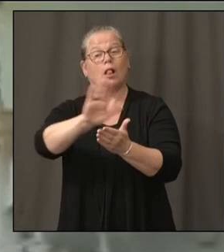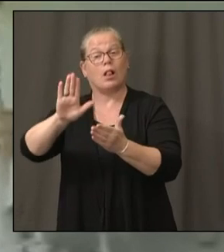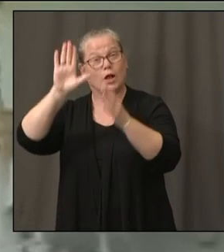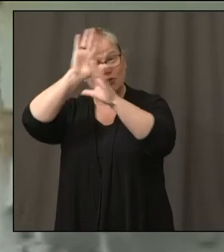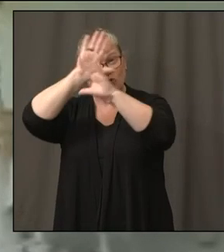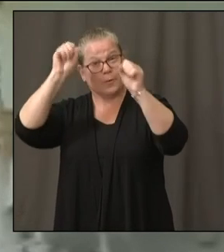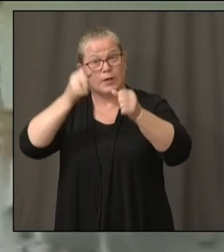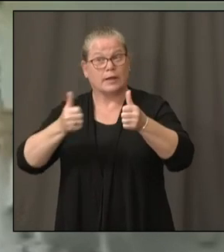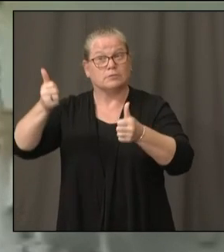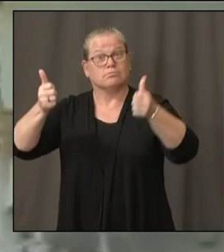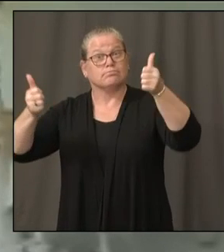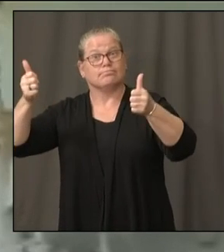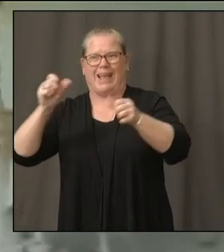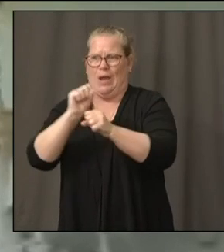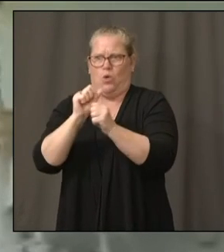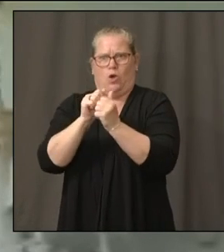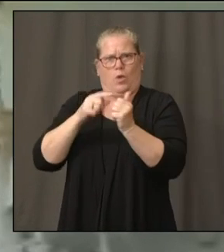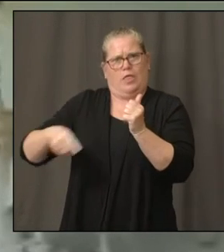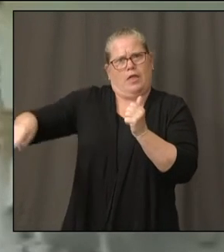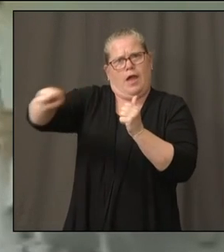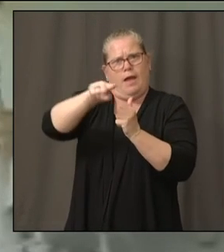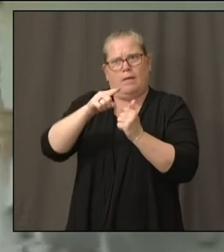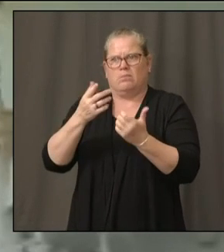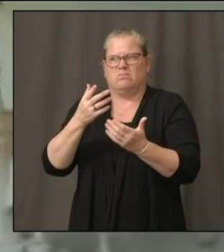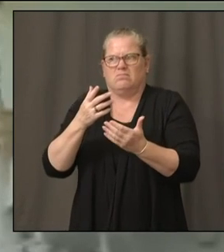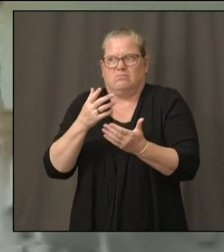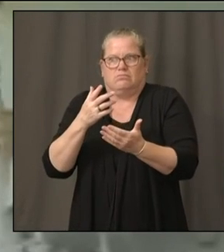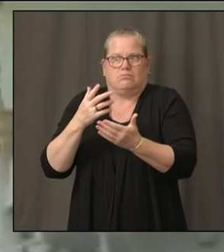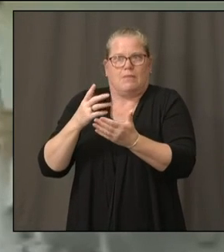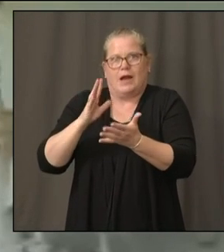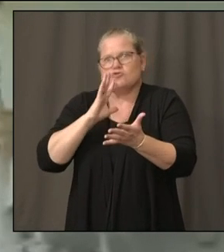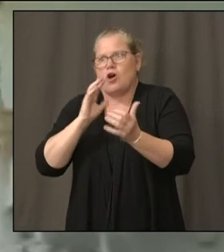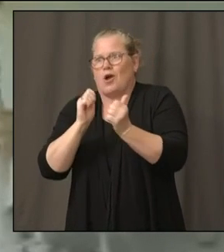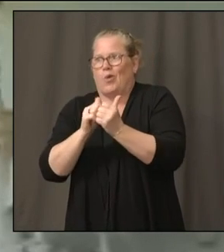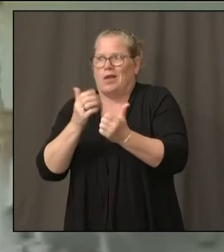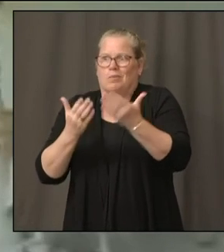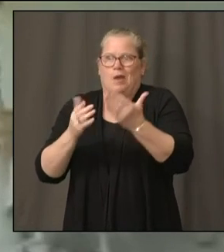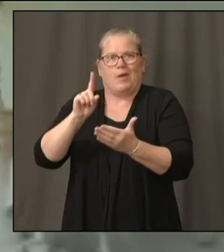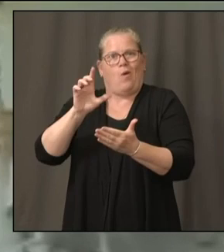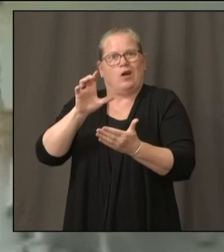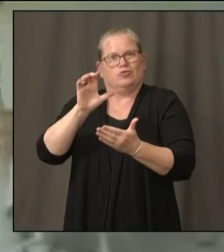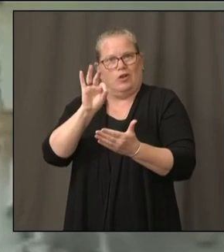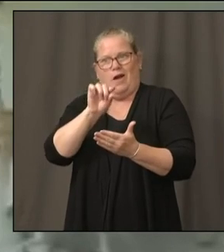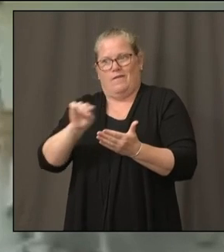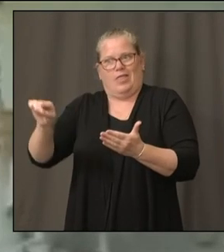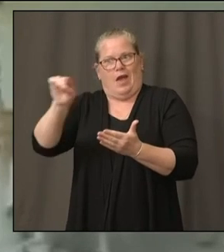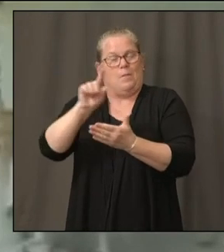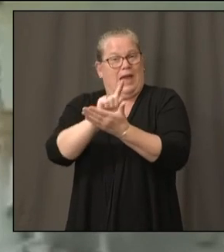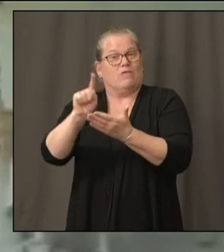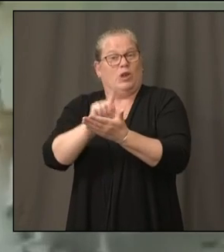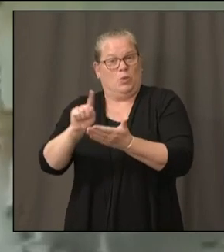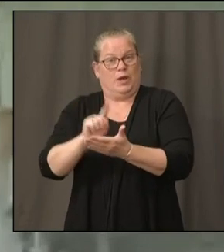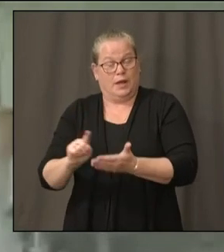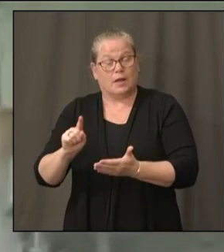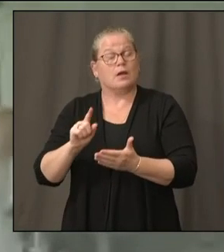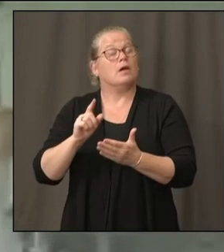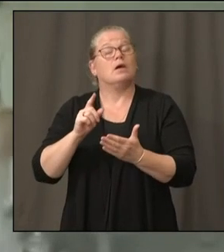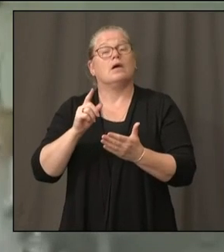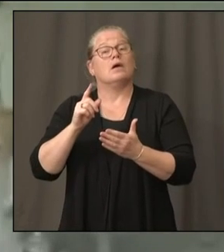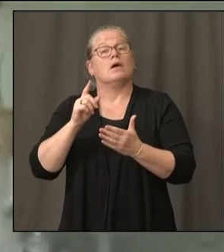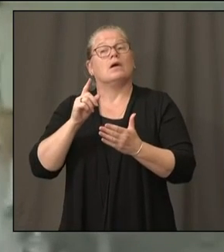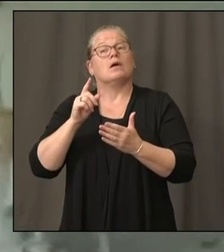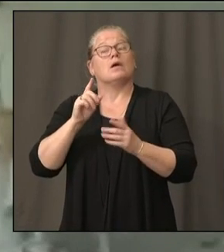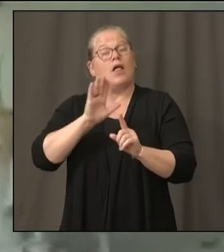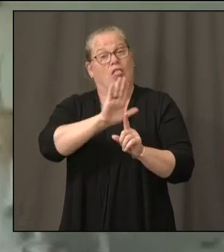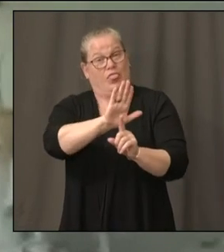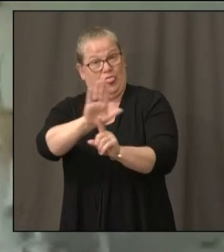talk with at least 100 of them a week. And here's what I know. They are taking the